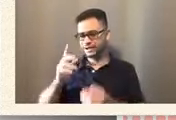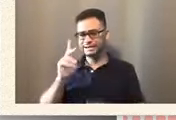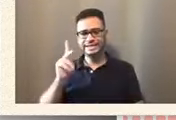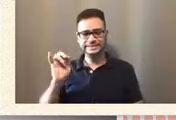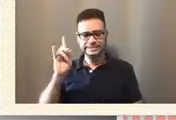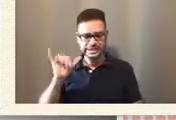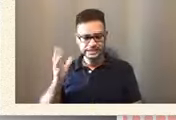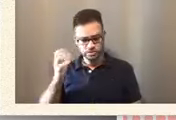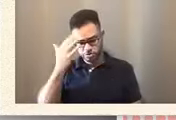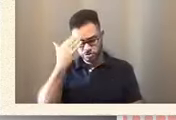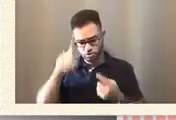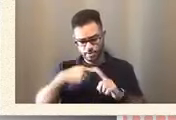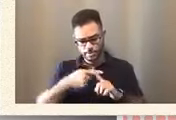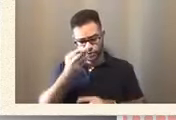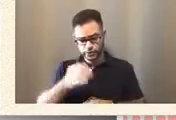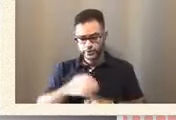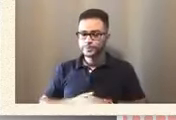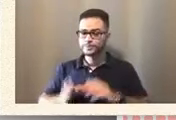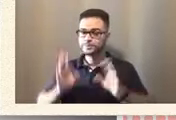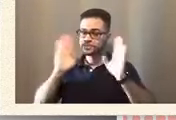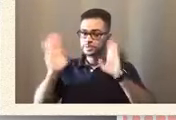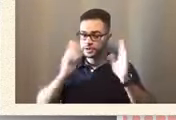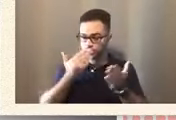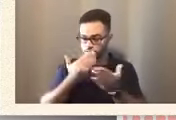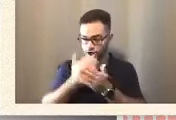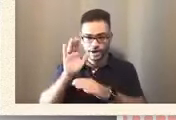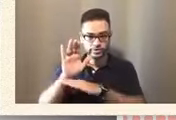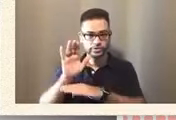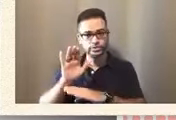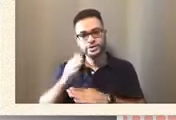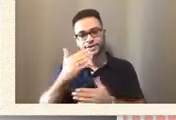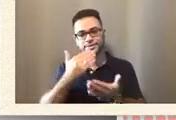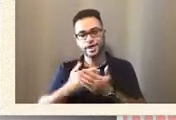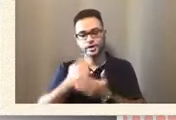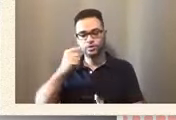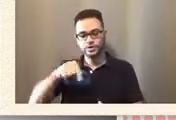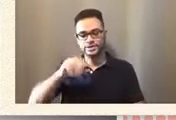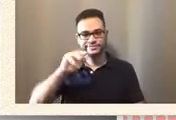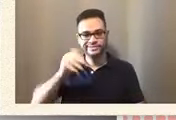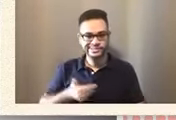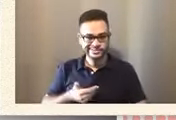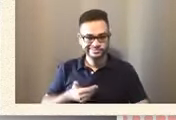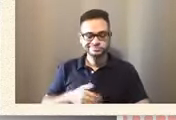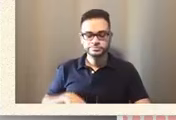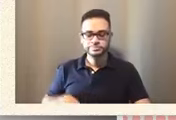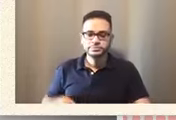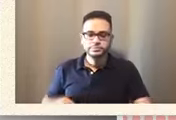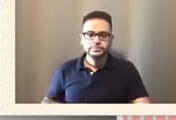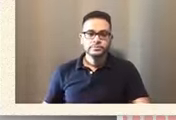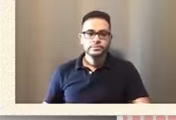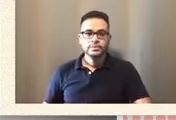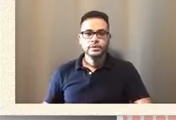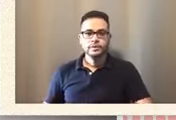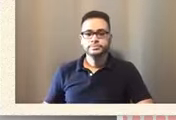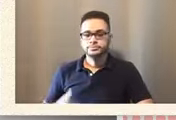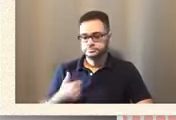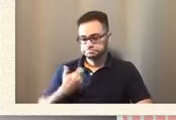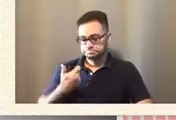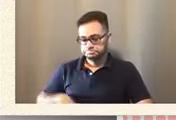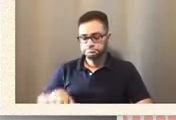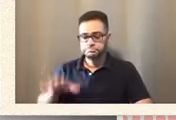Hi. Good afternoon. Thank you for the invitation. I have a mother of Tyler.